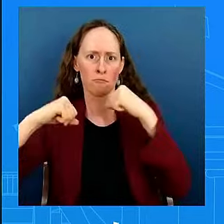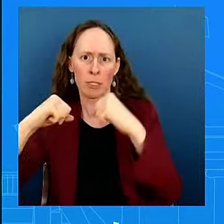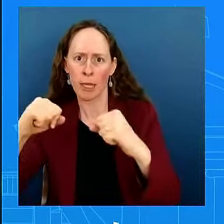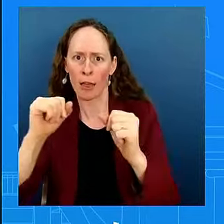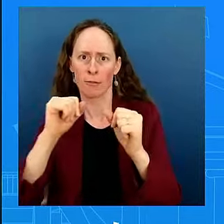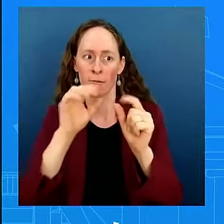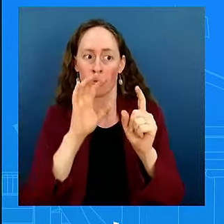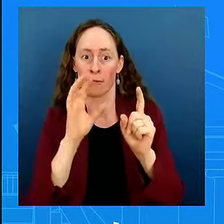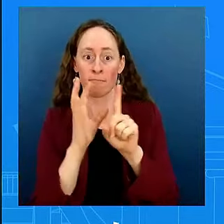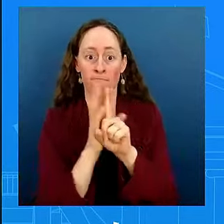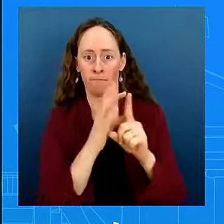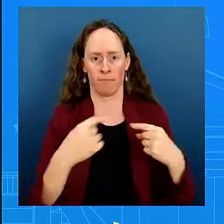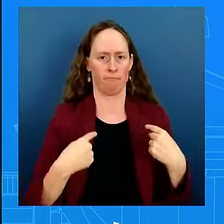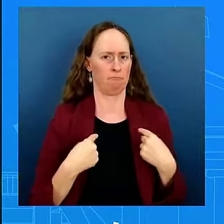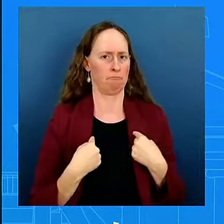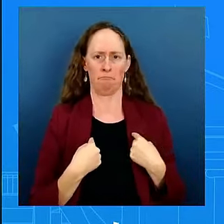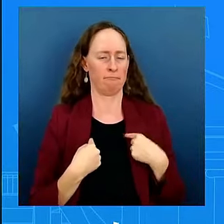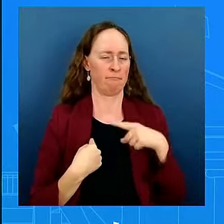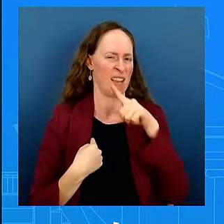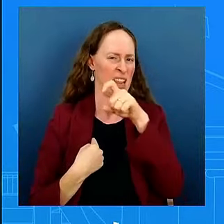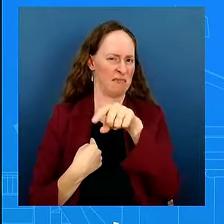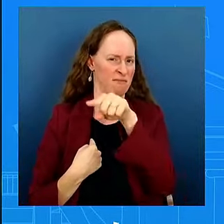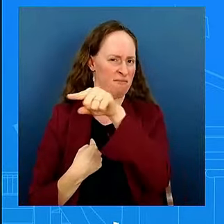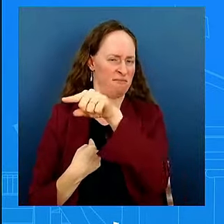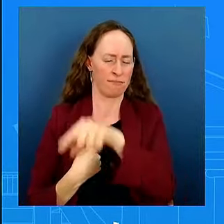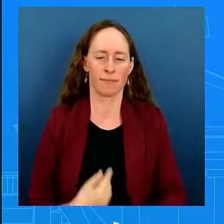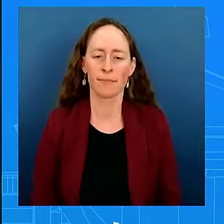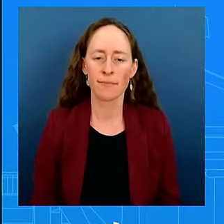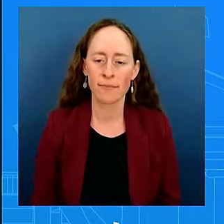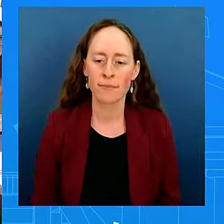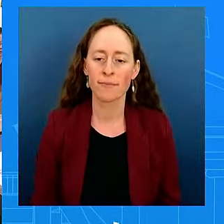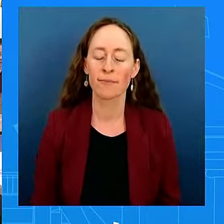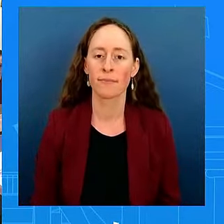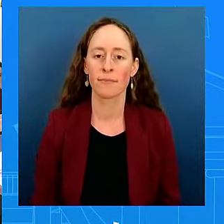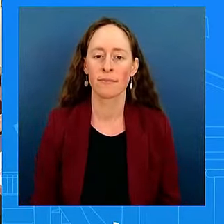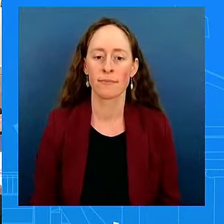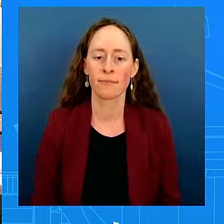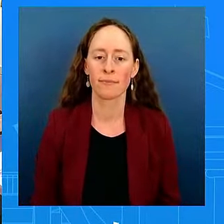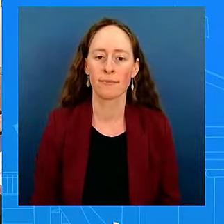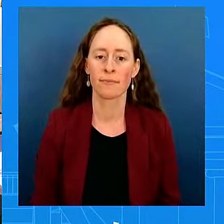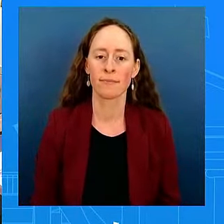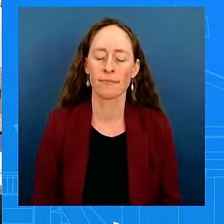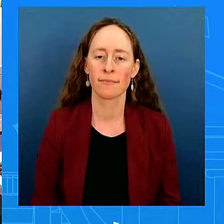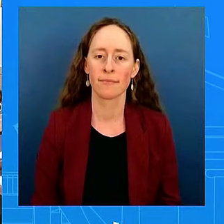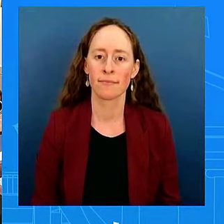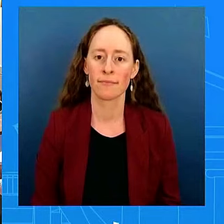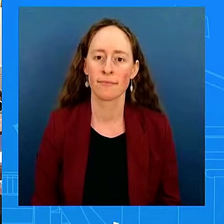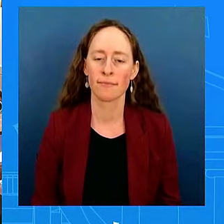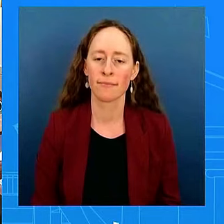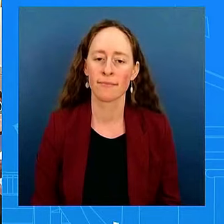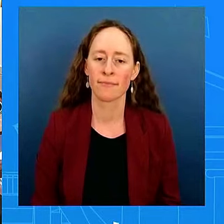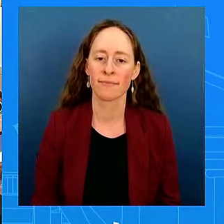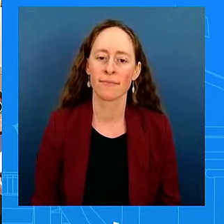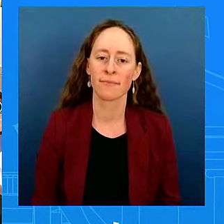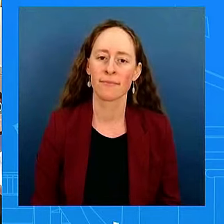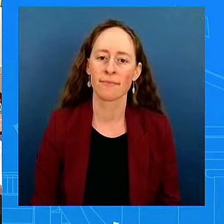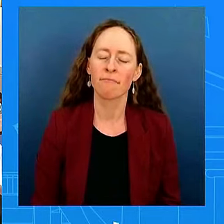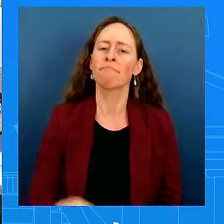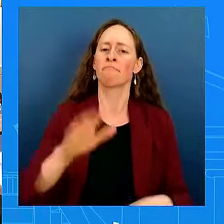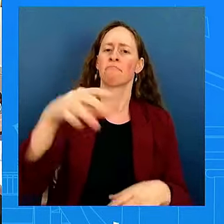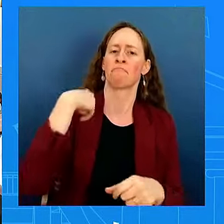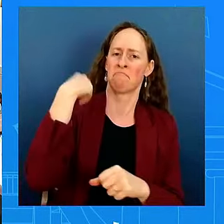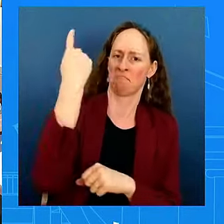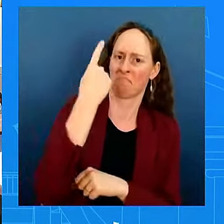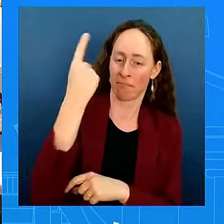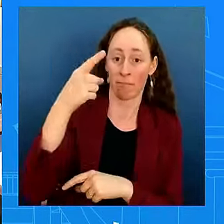to speak to the Secret Service. Katsaline. Thanks, Karine. Kirby said that President Biden has been very personally involved in the ceasefire negotiations. Can you give